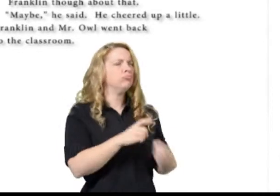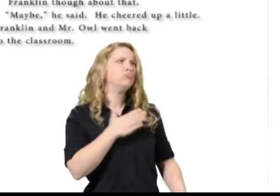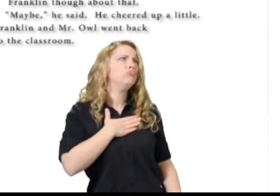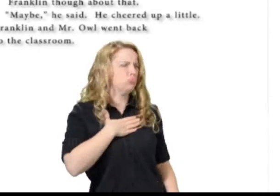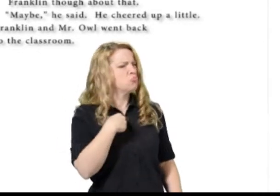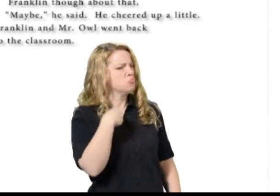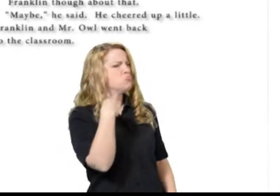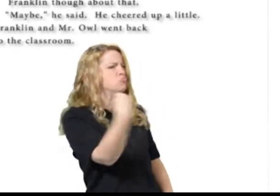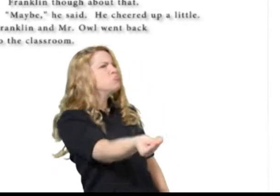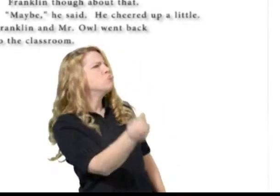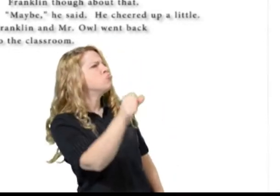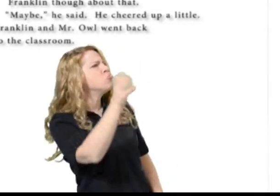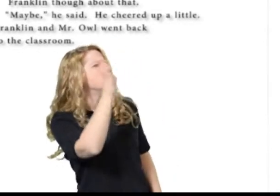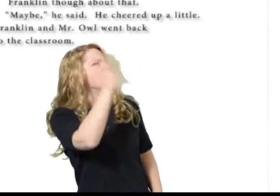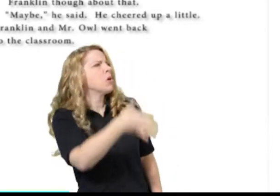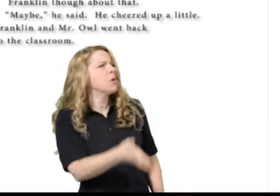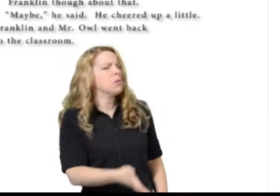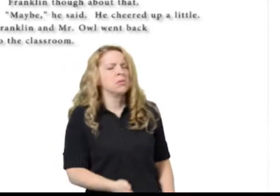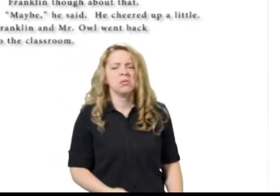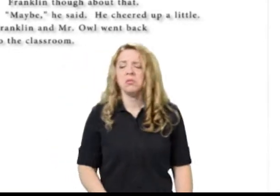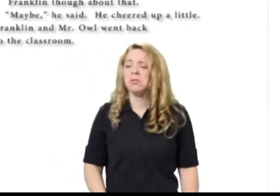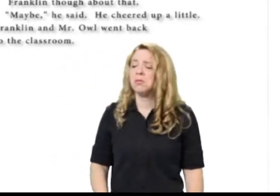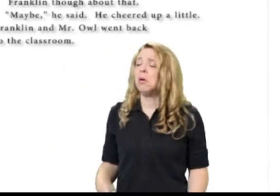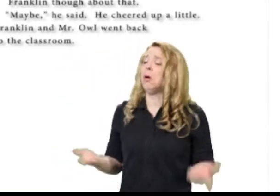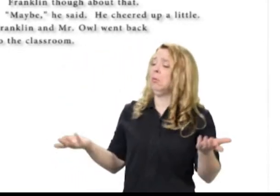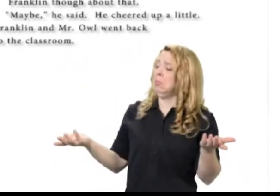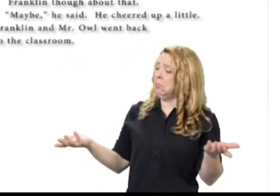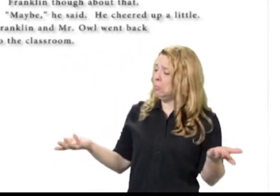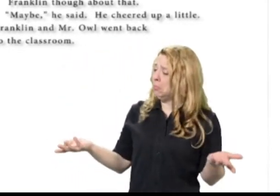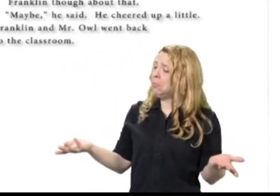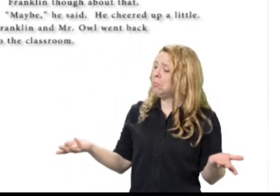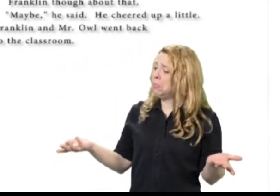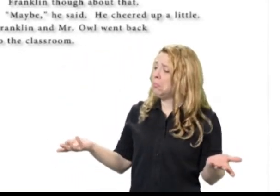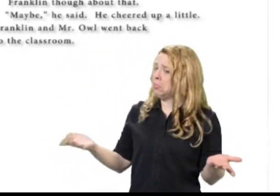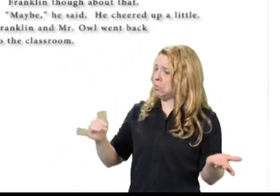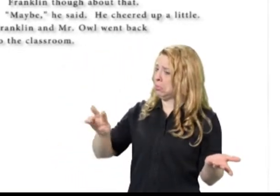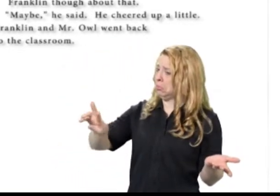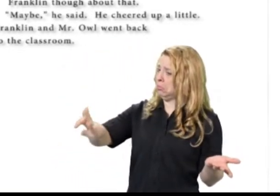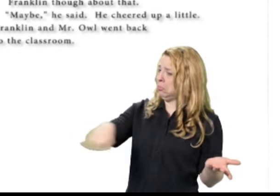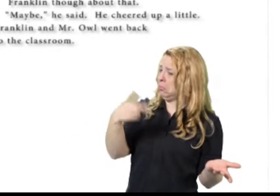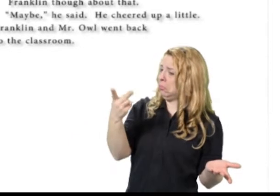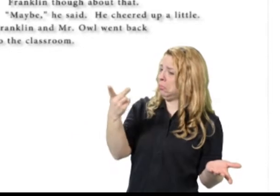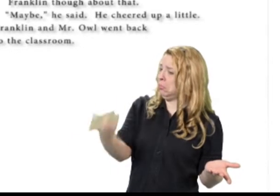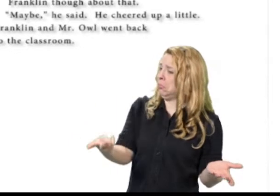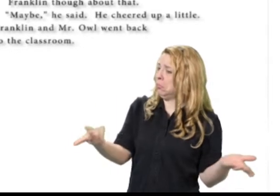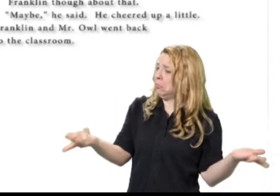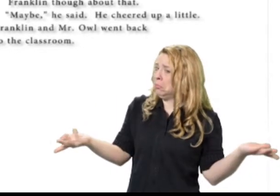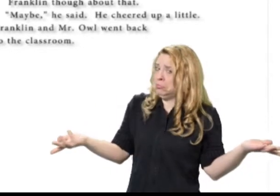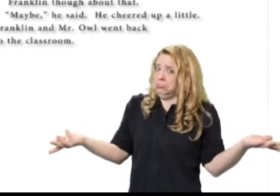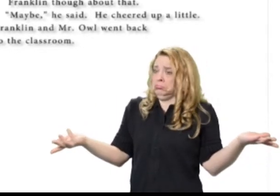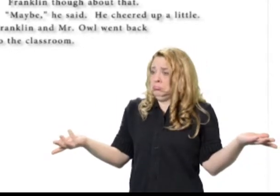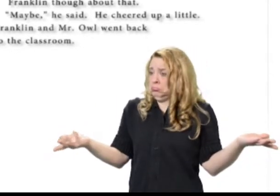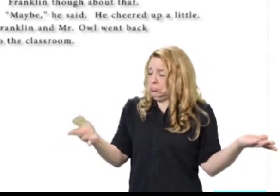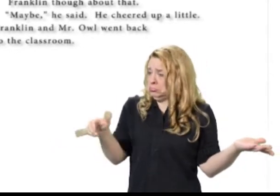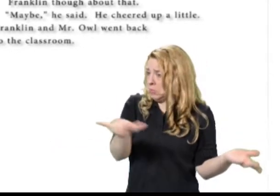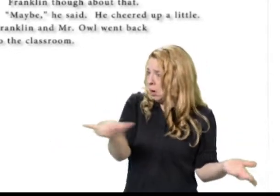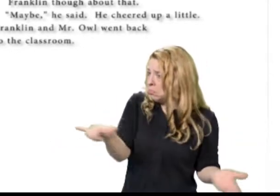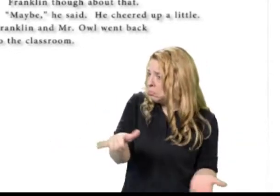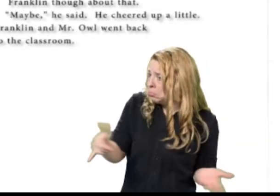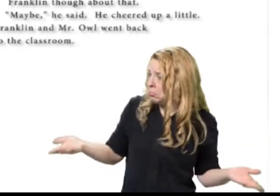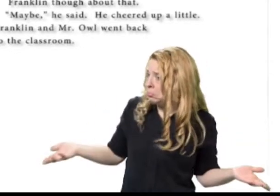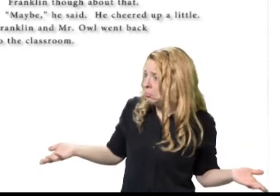you, replied Mr. Owl. Franklin thought about that. Maybe, he said.